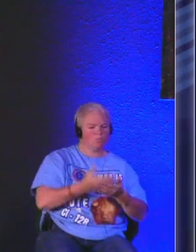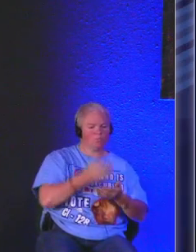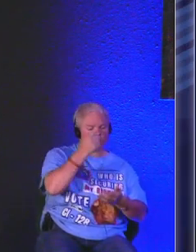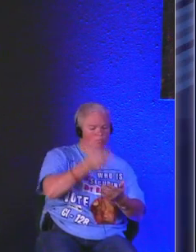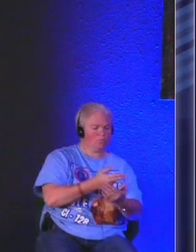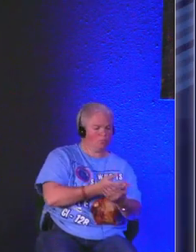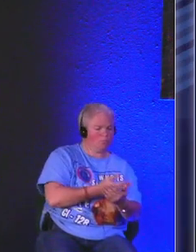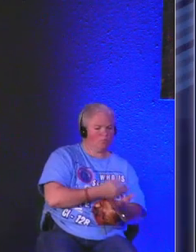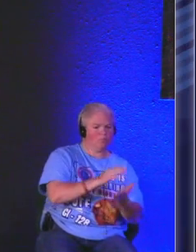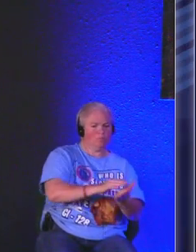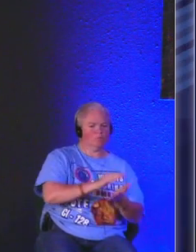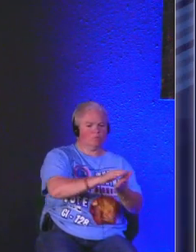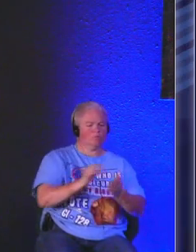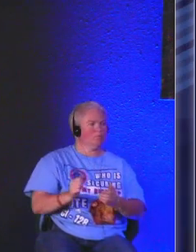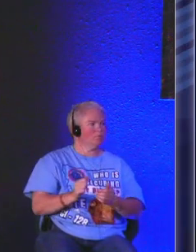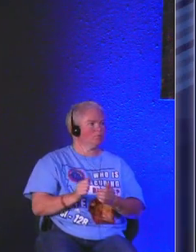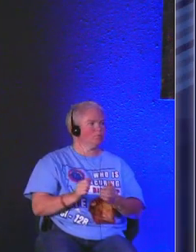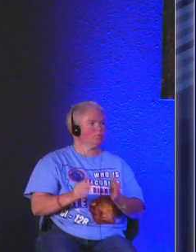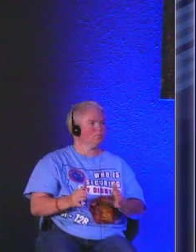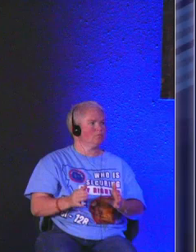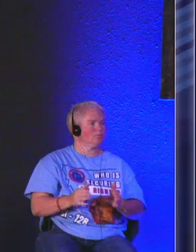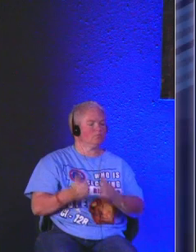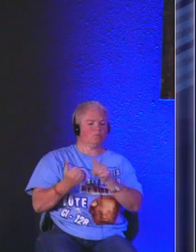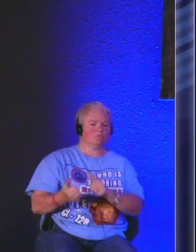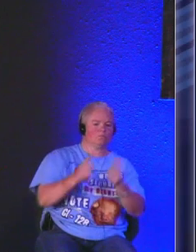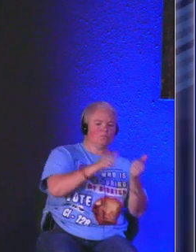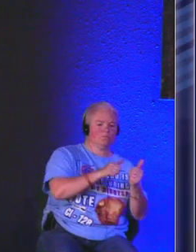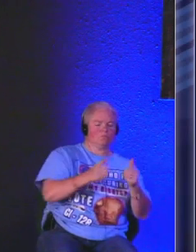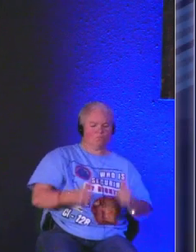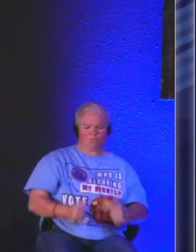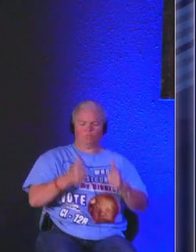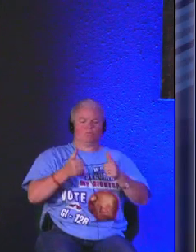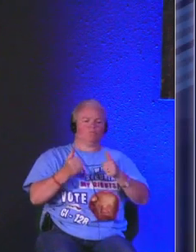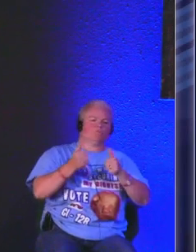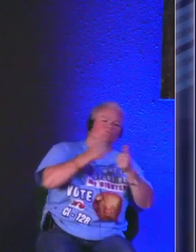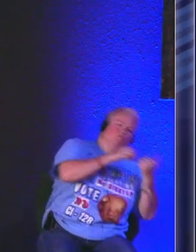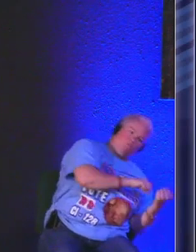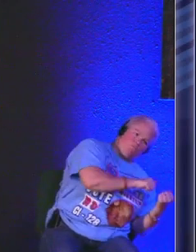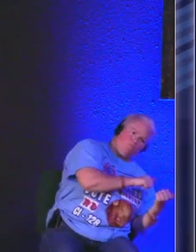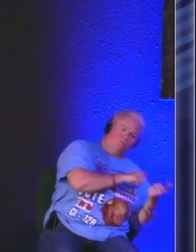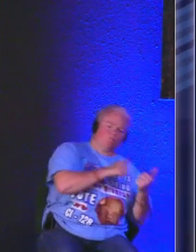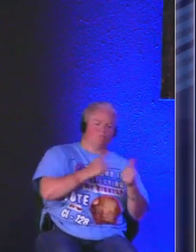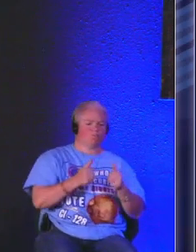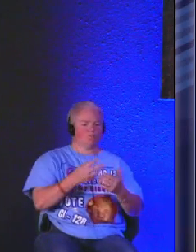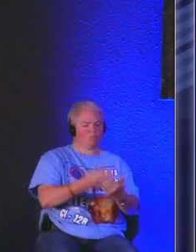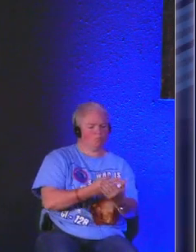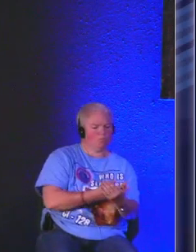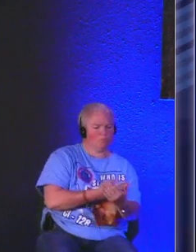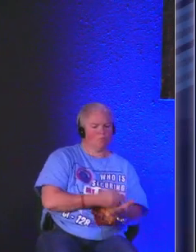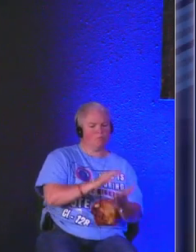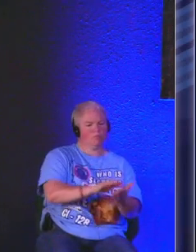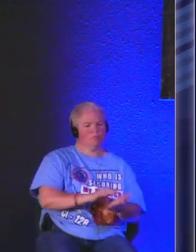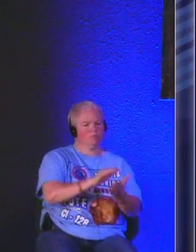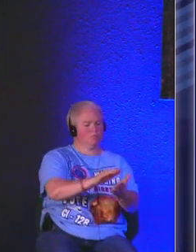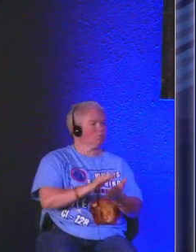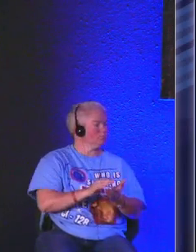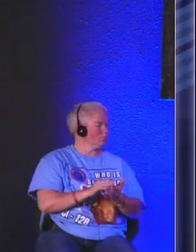good shepherd and that I will lay down my life and there's a lot of sheep